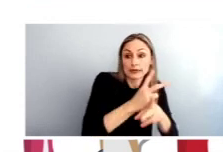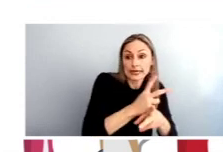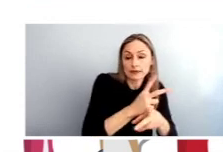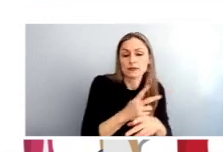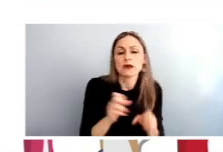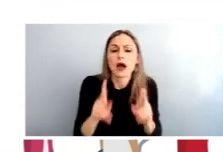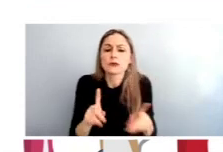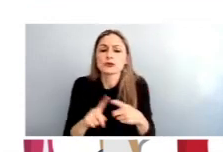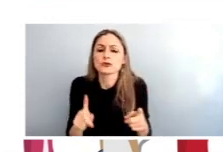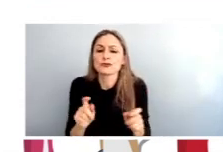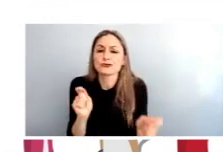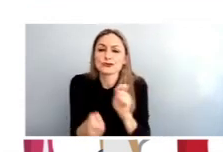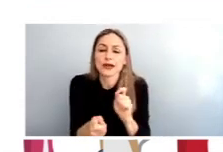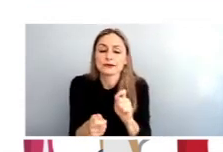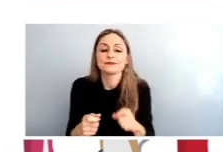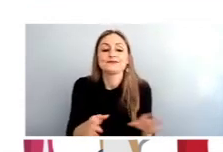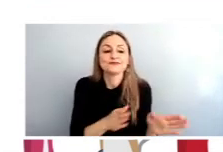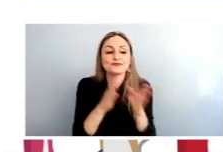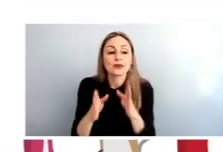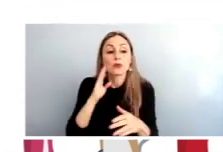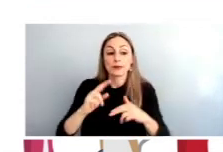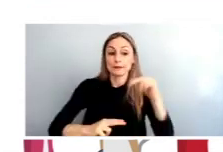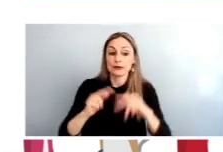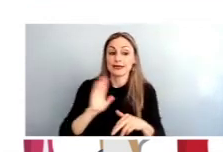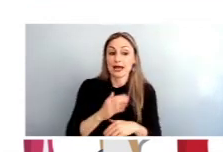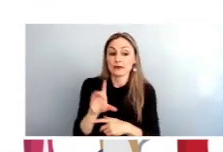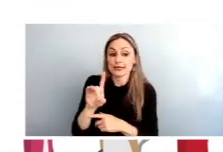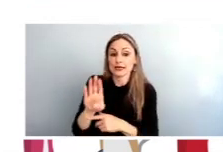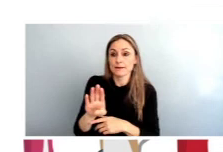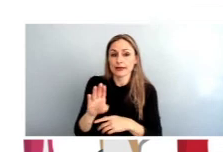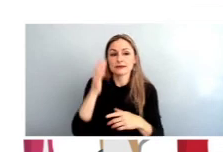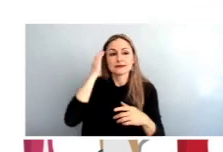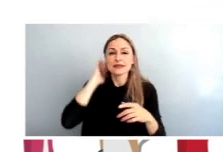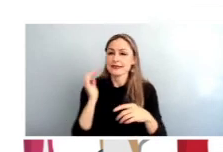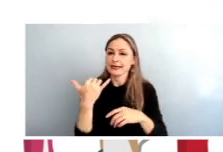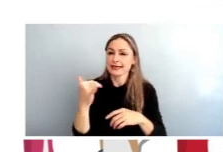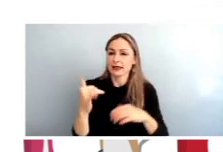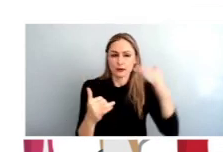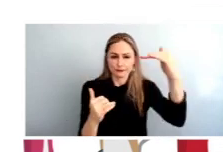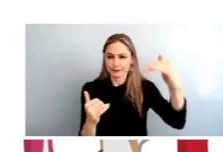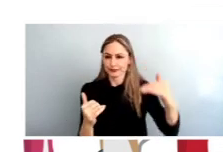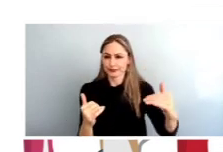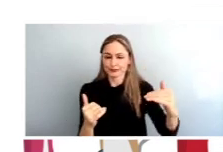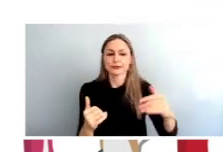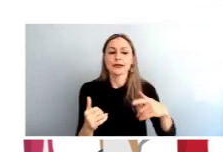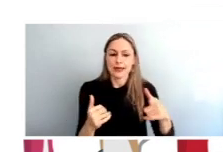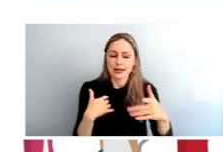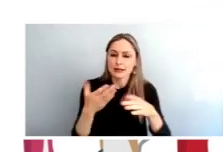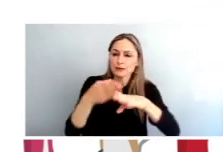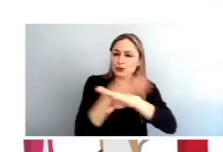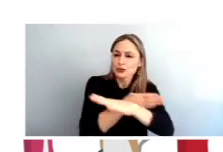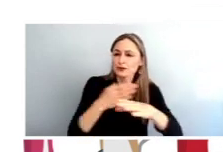we'll also be building our database and our infrastructure so that we have improved and better methods for reaching out with people